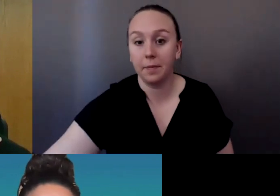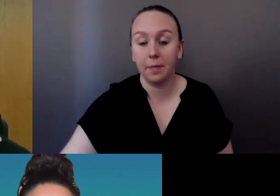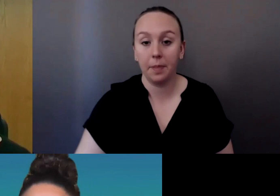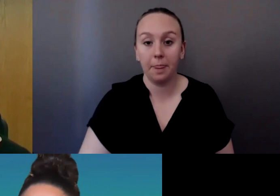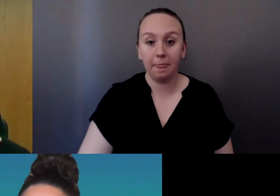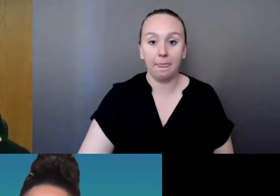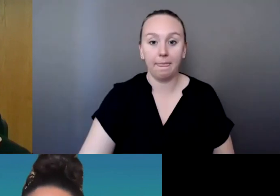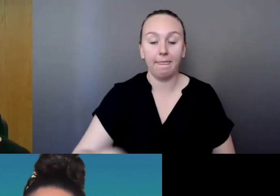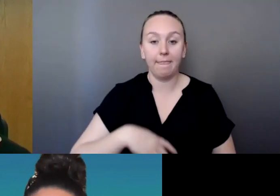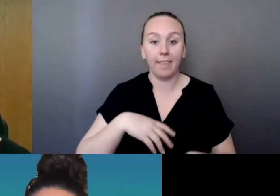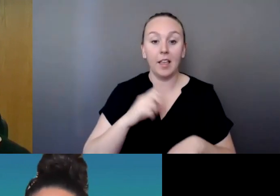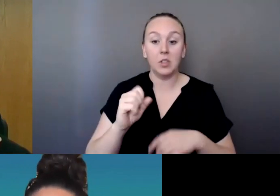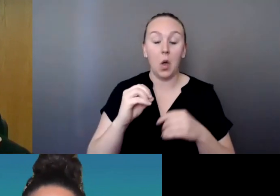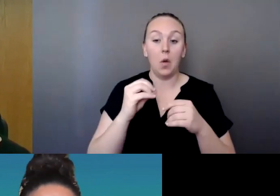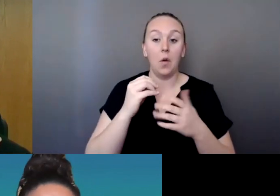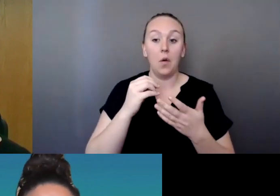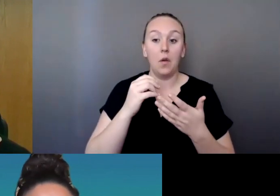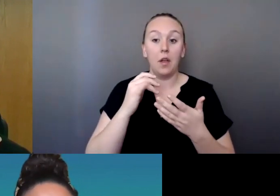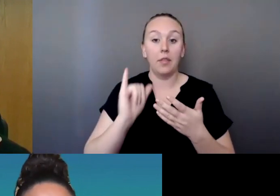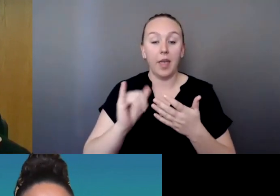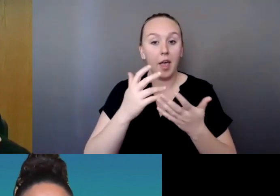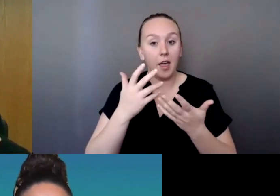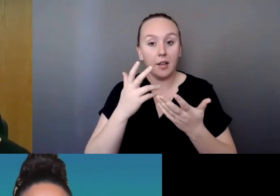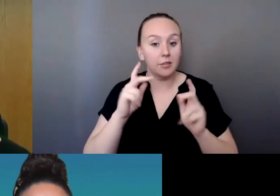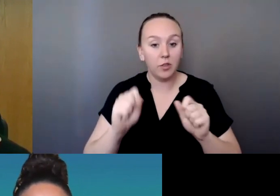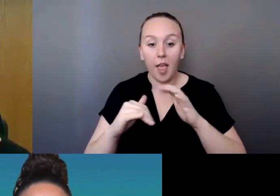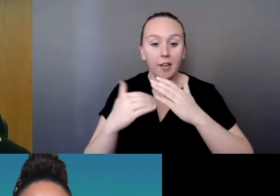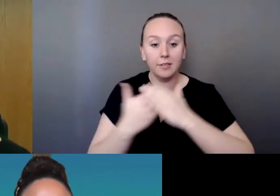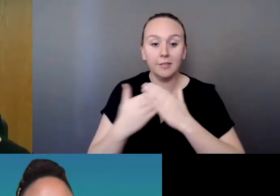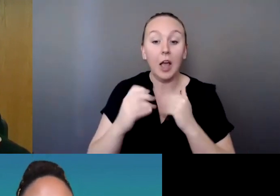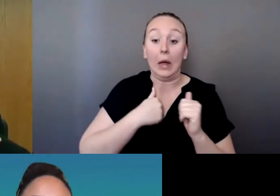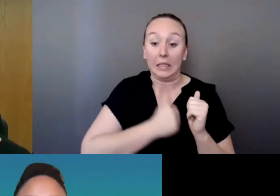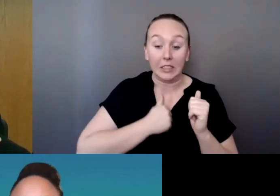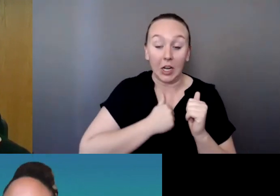landscaping. It's happened twice this month. So it's really loud. It'll get loud behind me in a second.